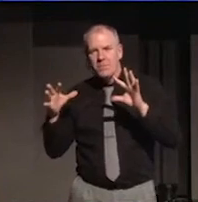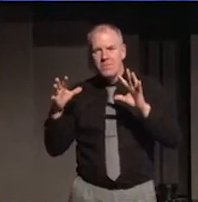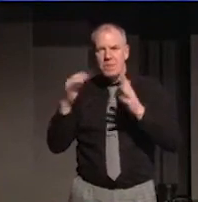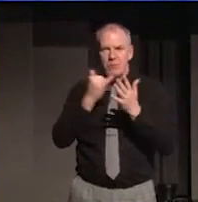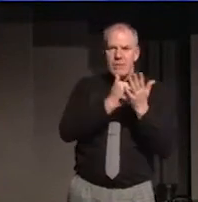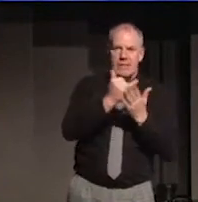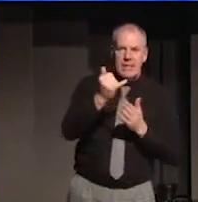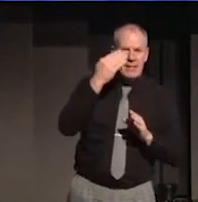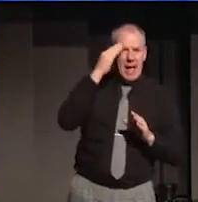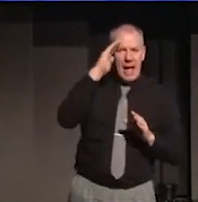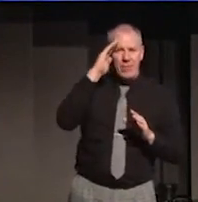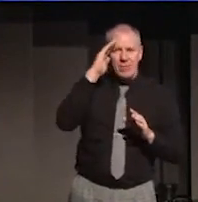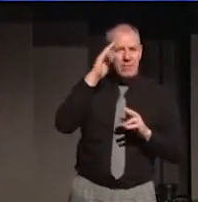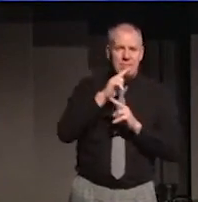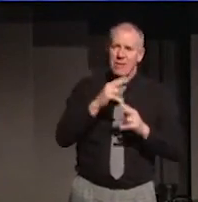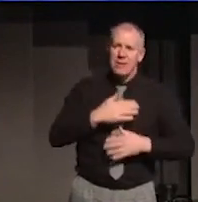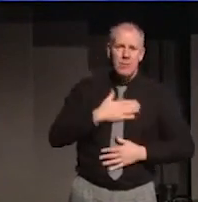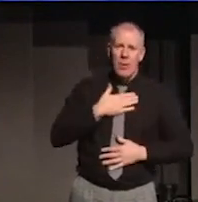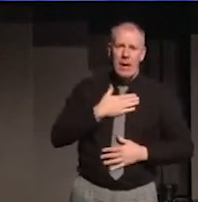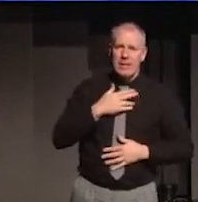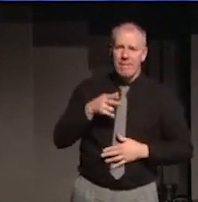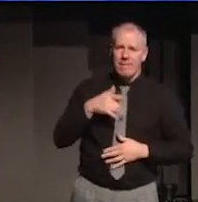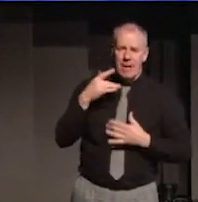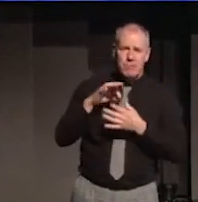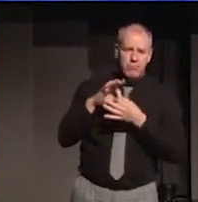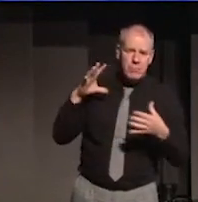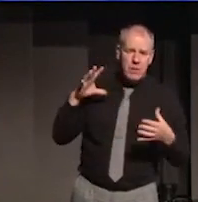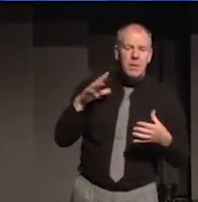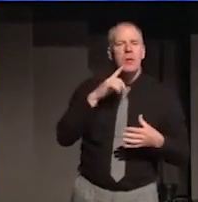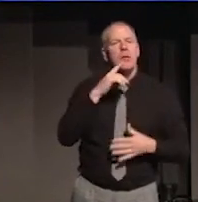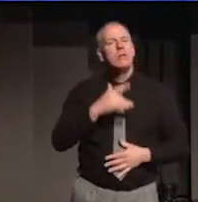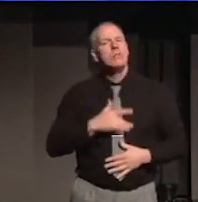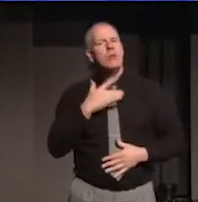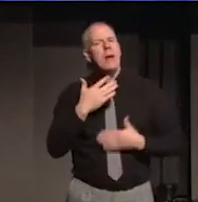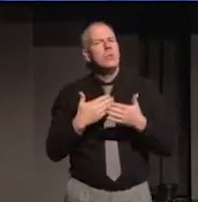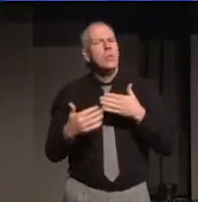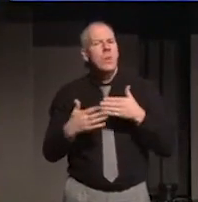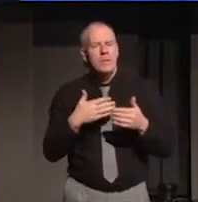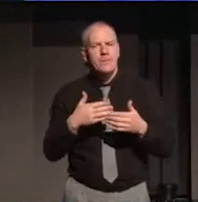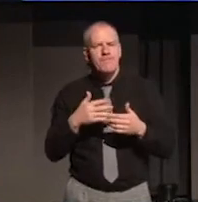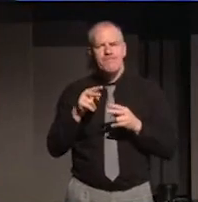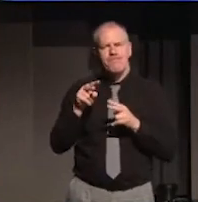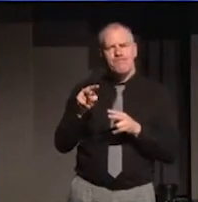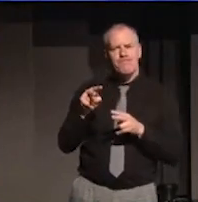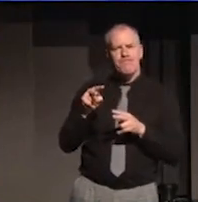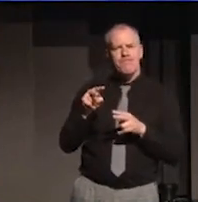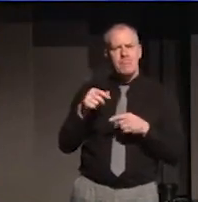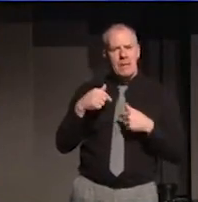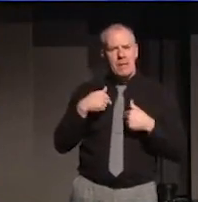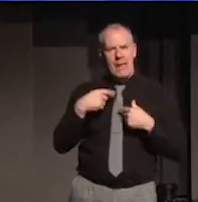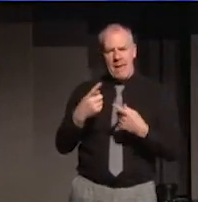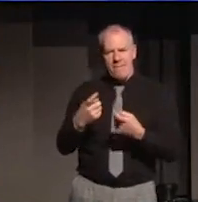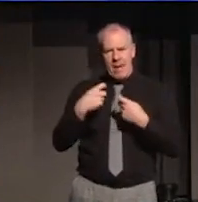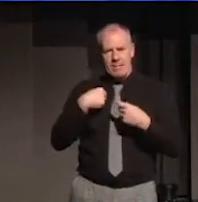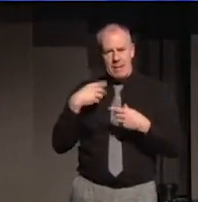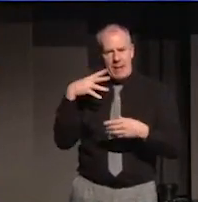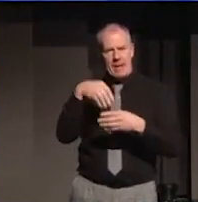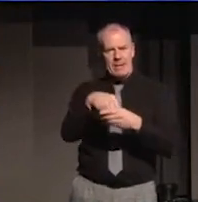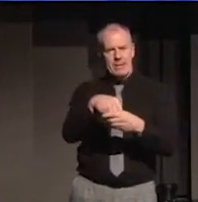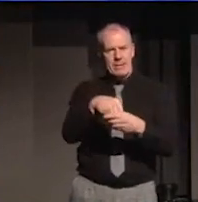Irishness wasn't exactly a surprise. What was a surprise though was how warmly I was welcomed,